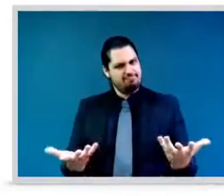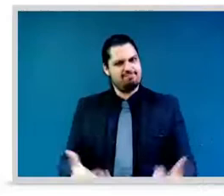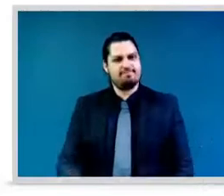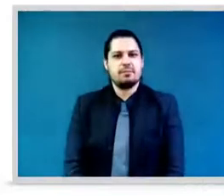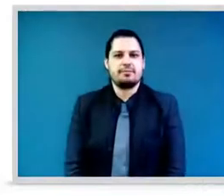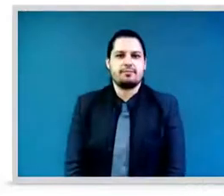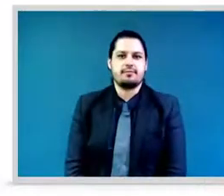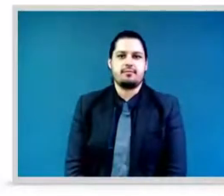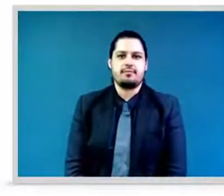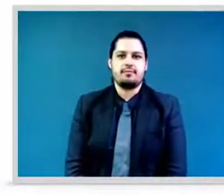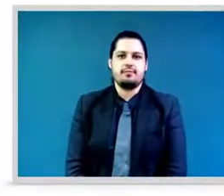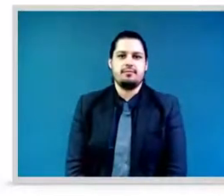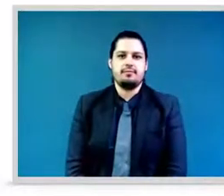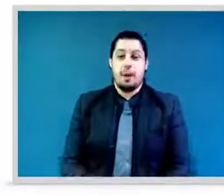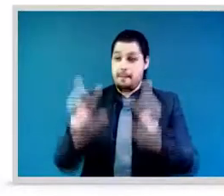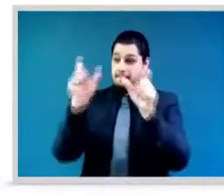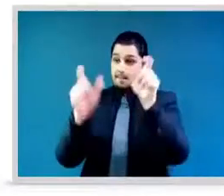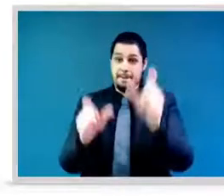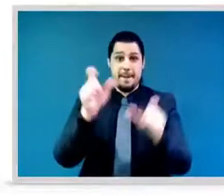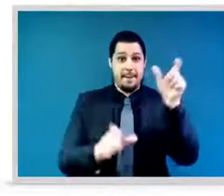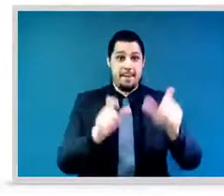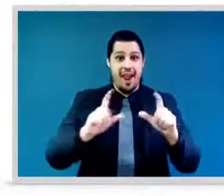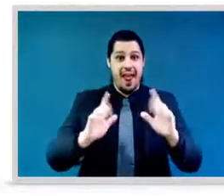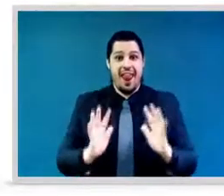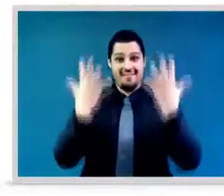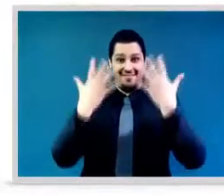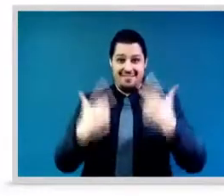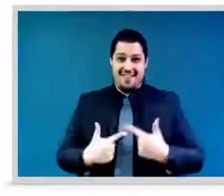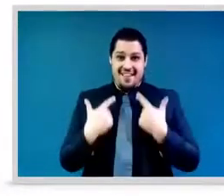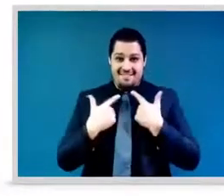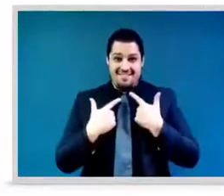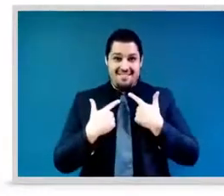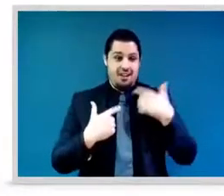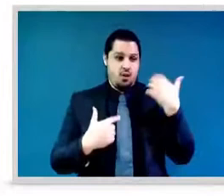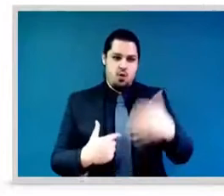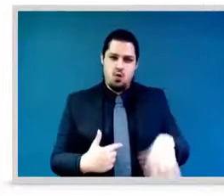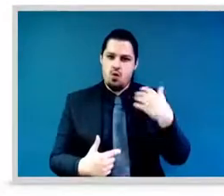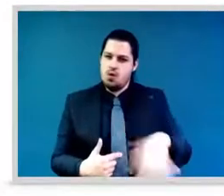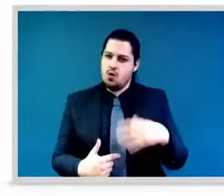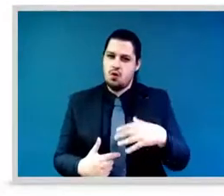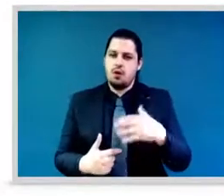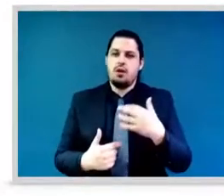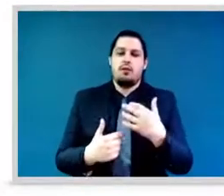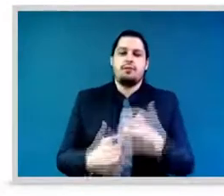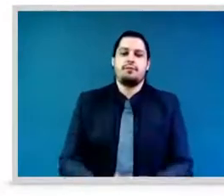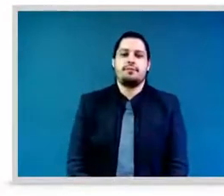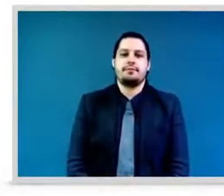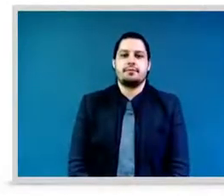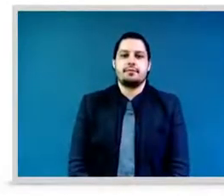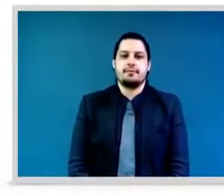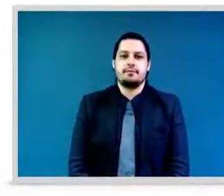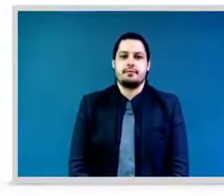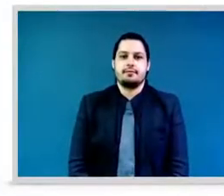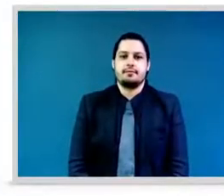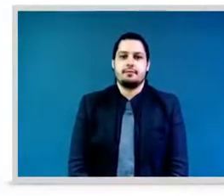living with handicap or being racist, yet they would gather huge number of votes. So why is it that?